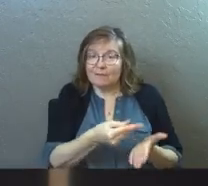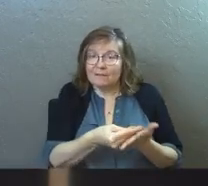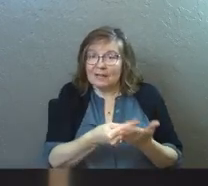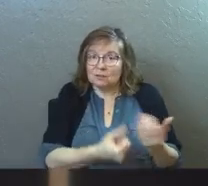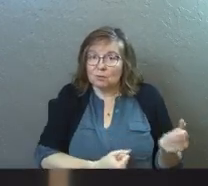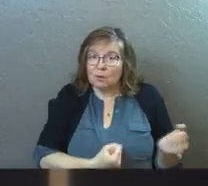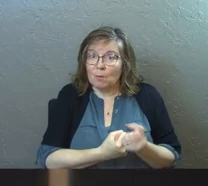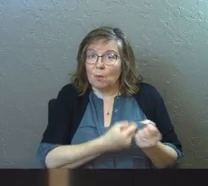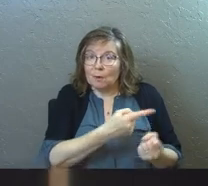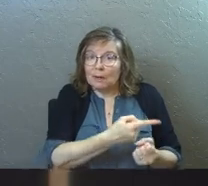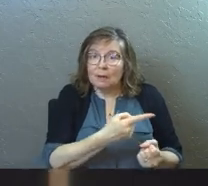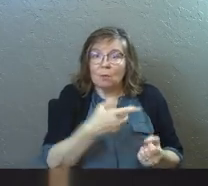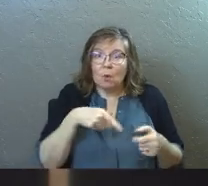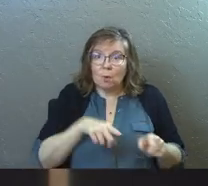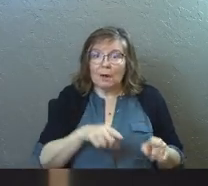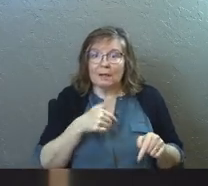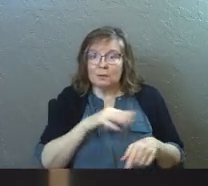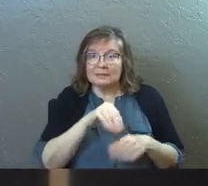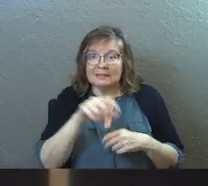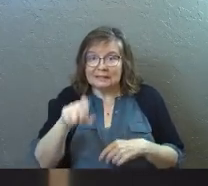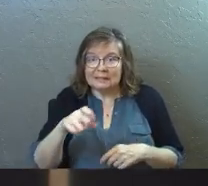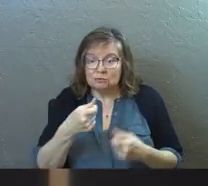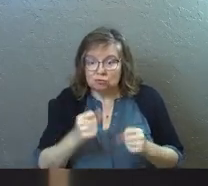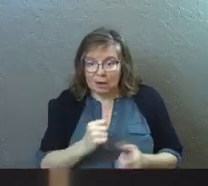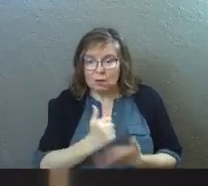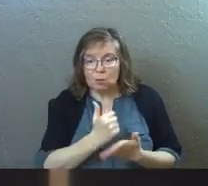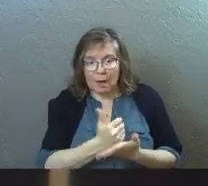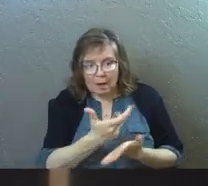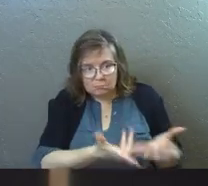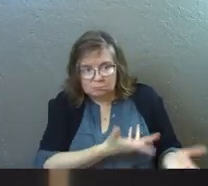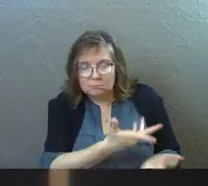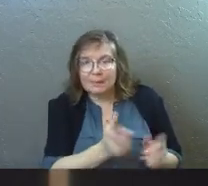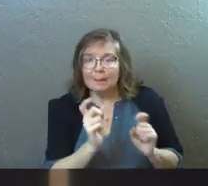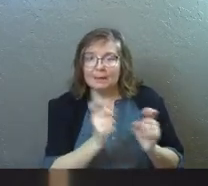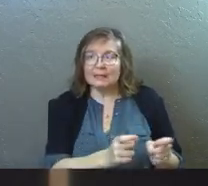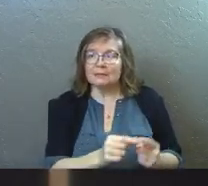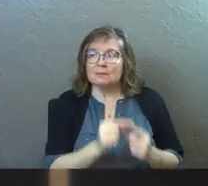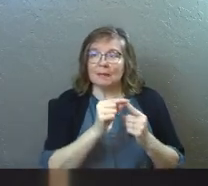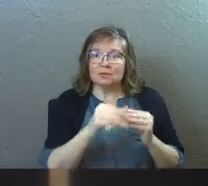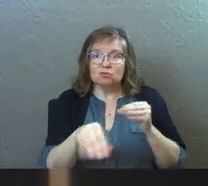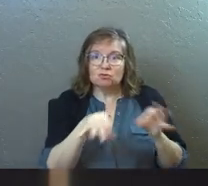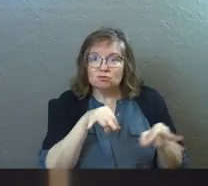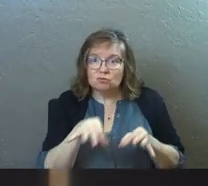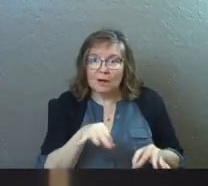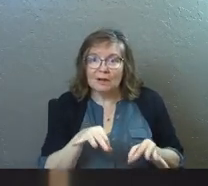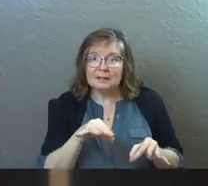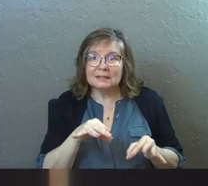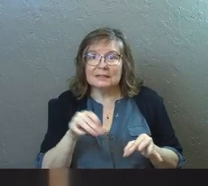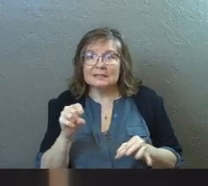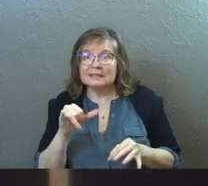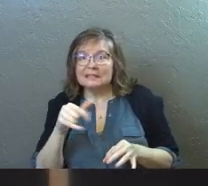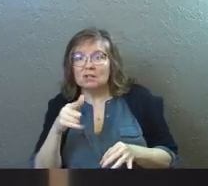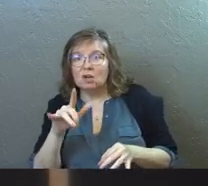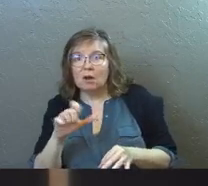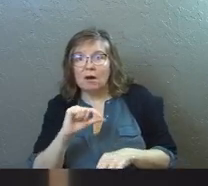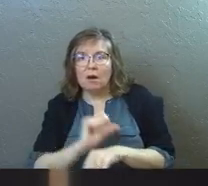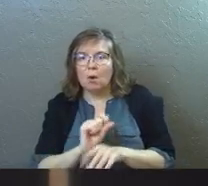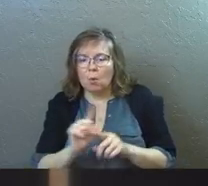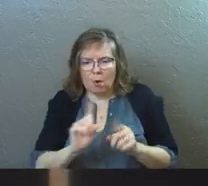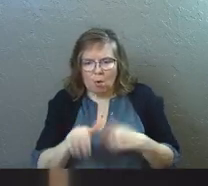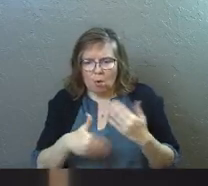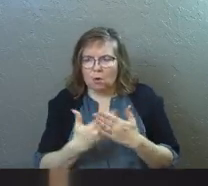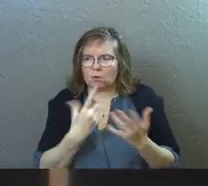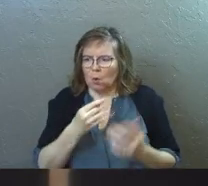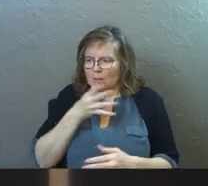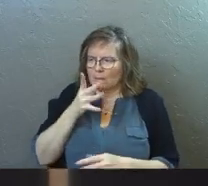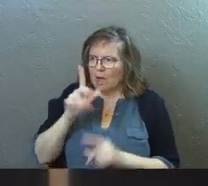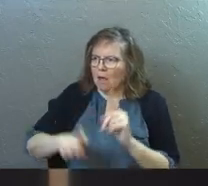financially support him while he was in need, trying to help him out. Maybe giving him special instructions in synagogue. Where's all of this? Why do